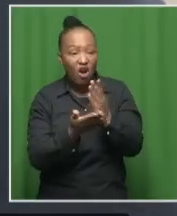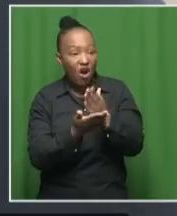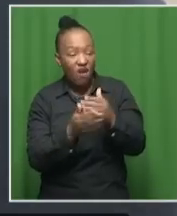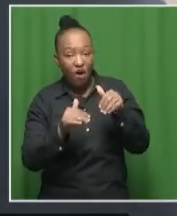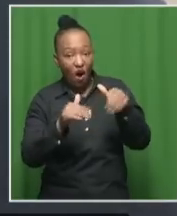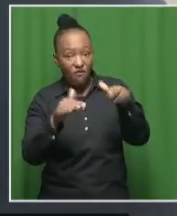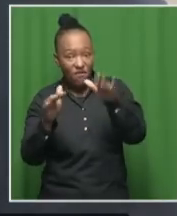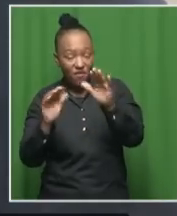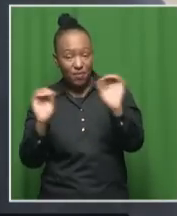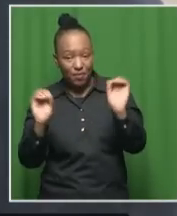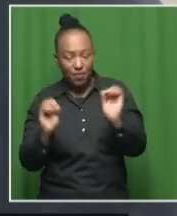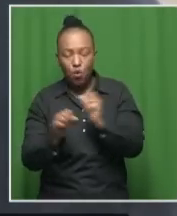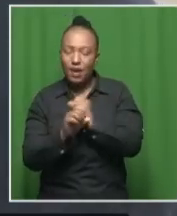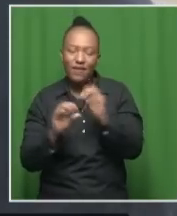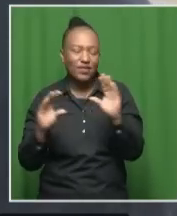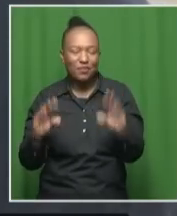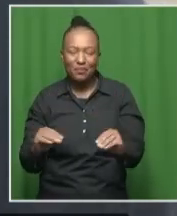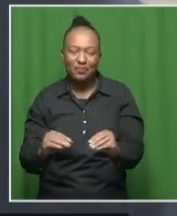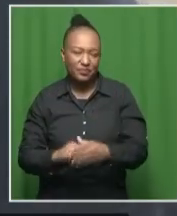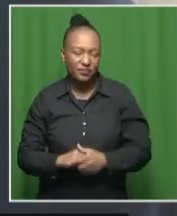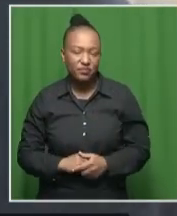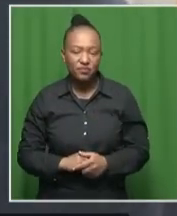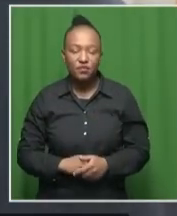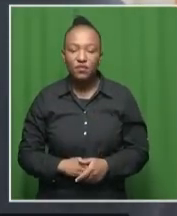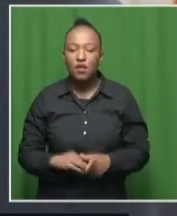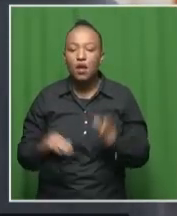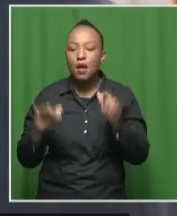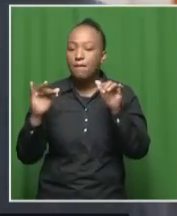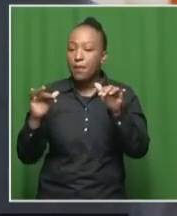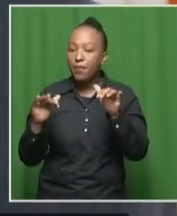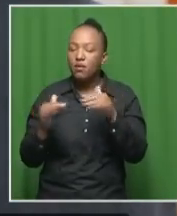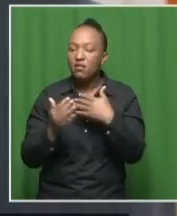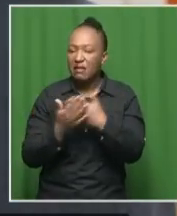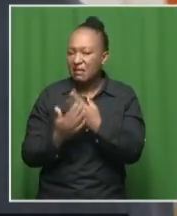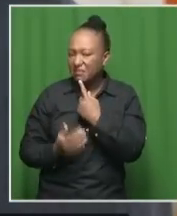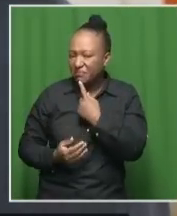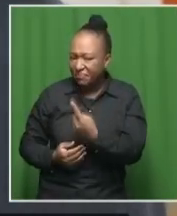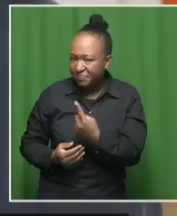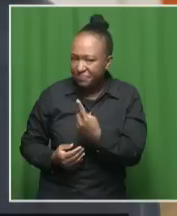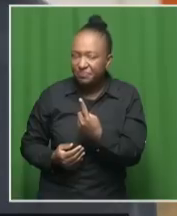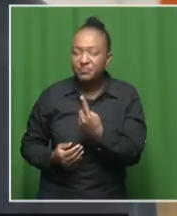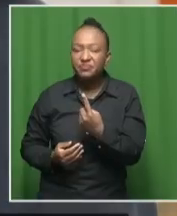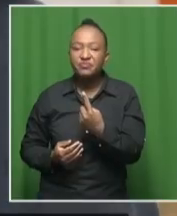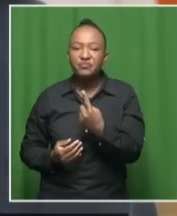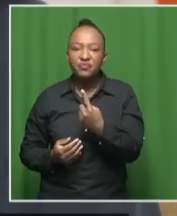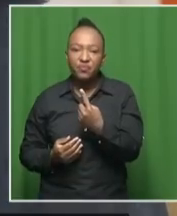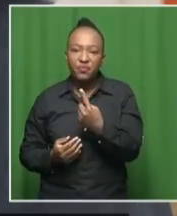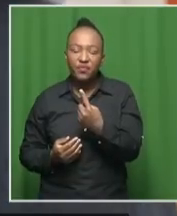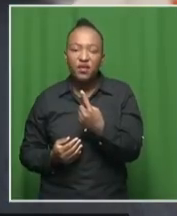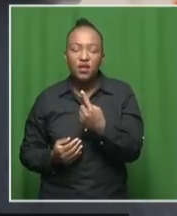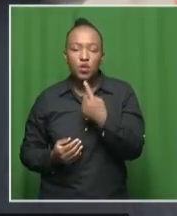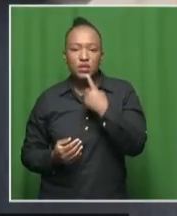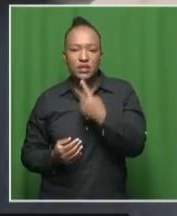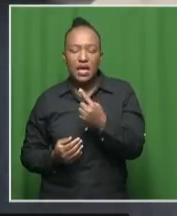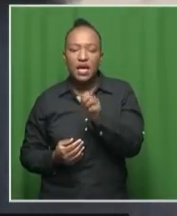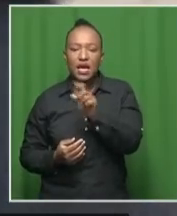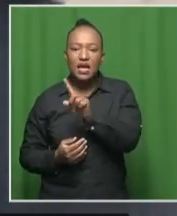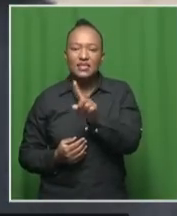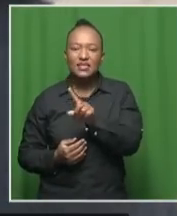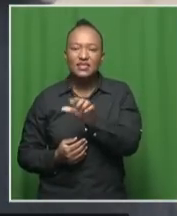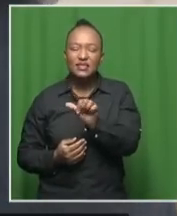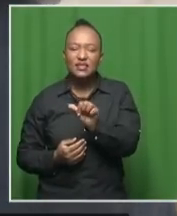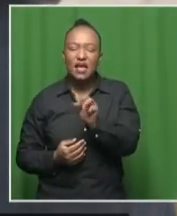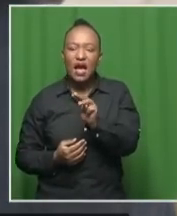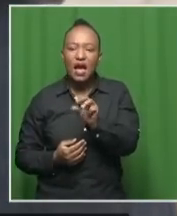going to stop. And people will say to us that we, they're not, Zamimpilo is not doing anything.